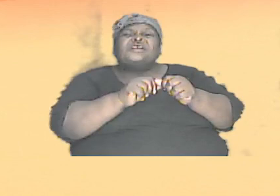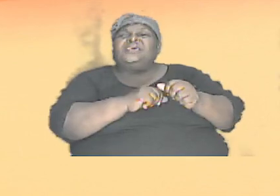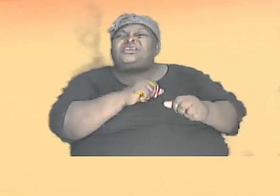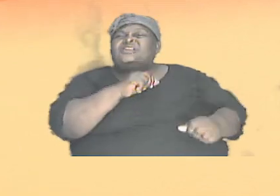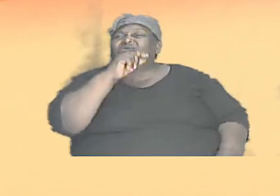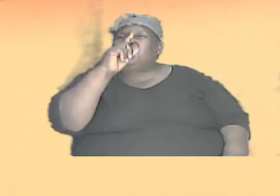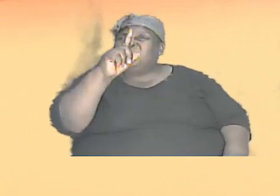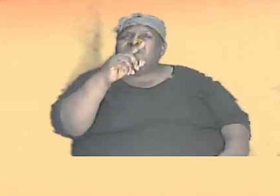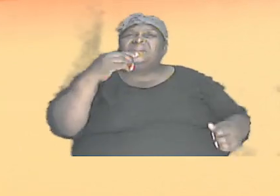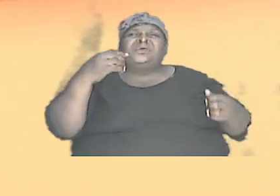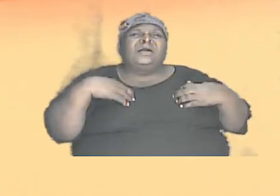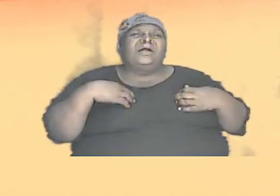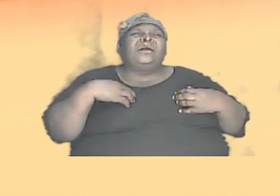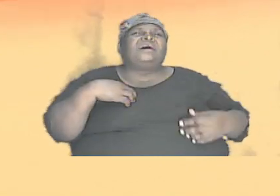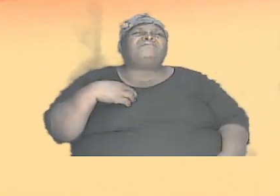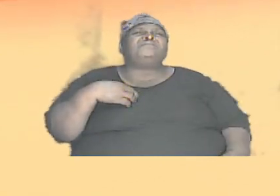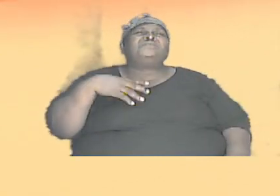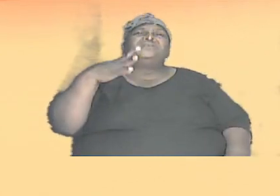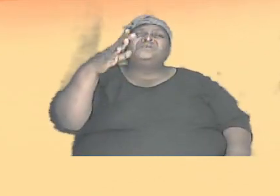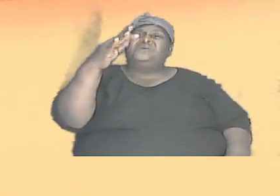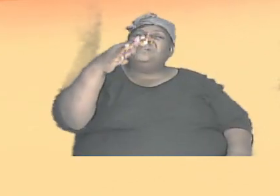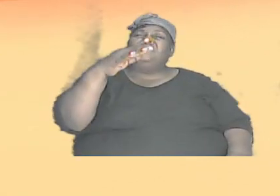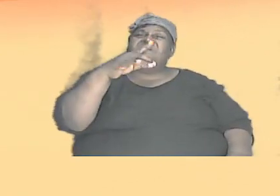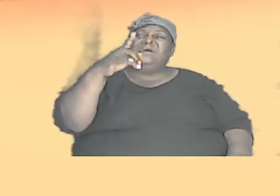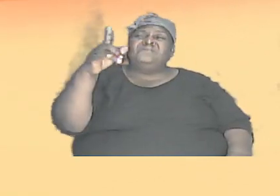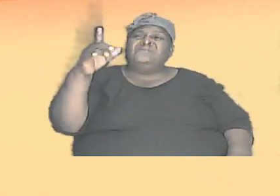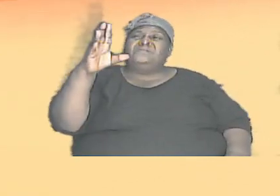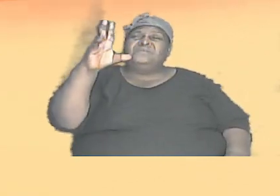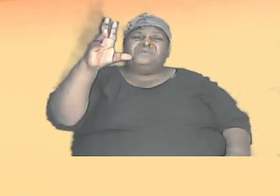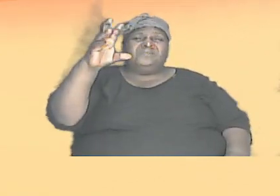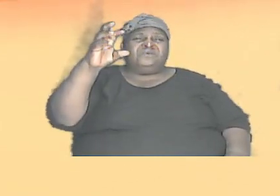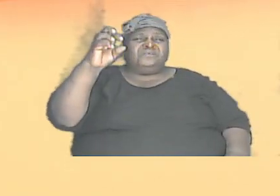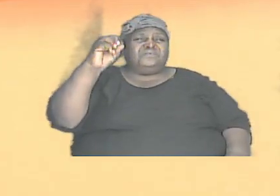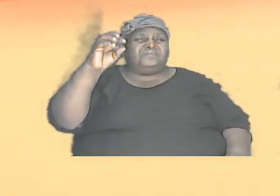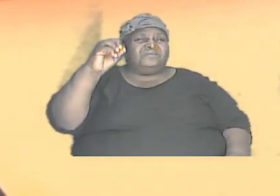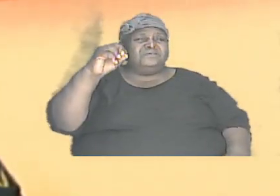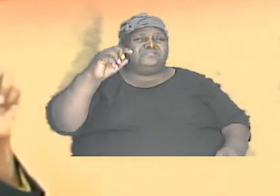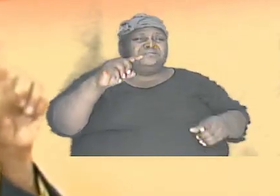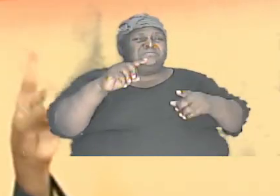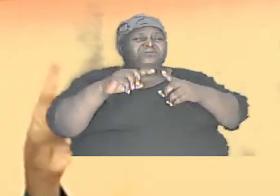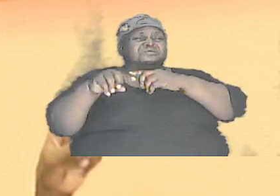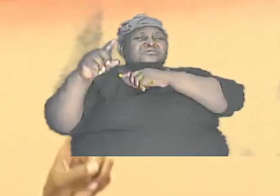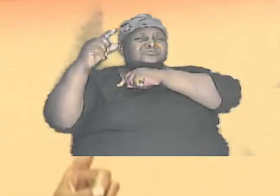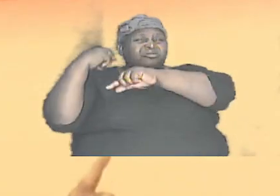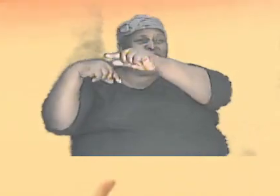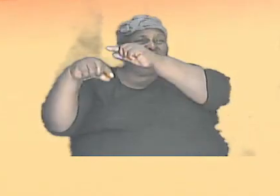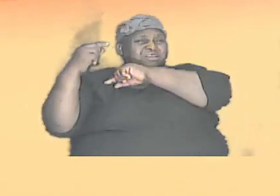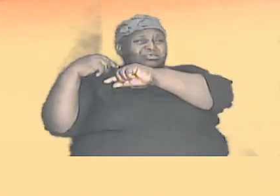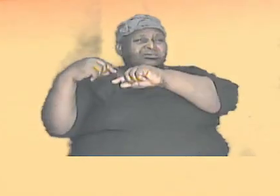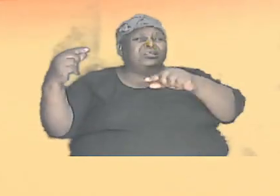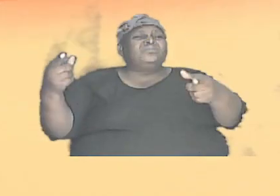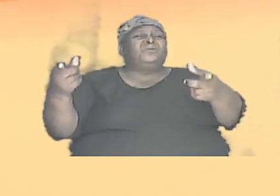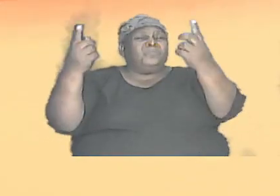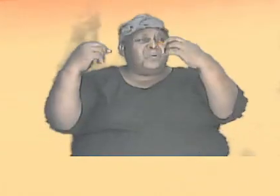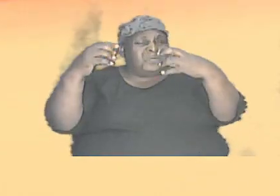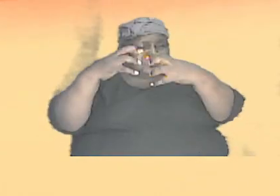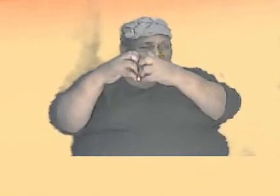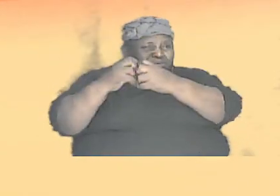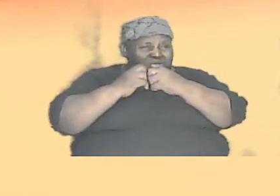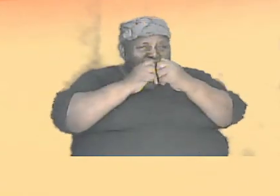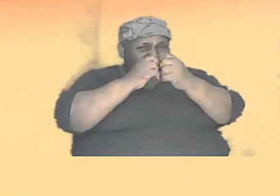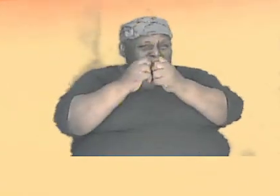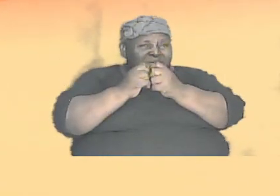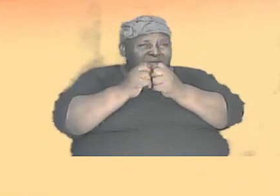genes and that mesh together you know what the combination would be like in terms of